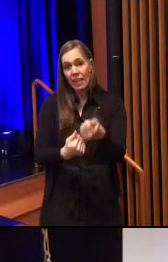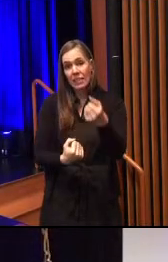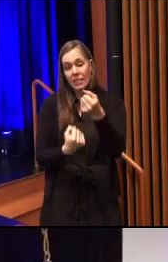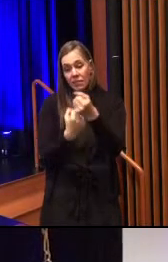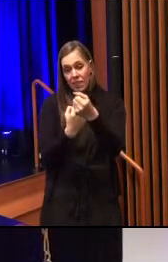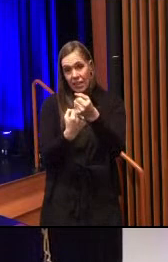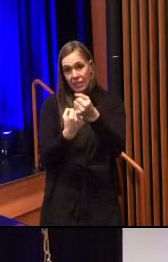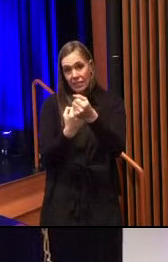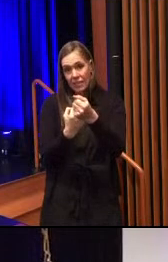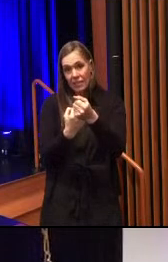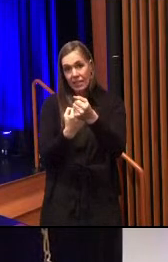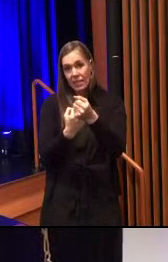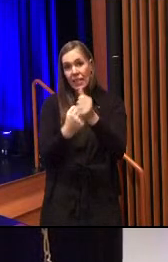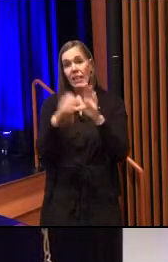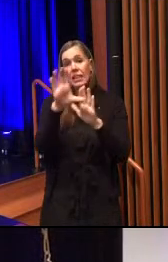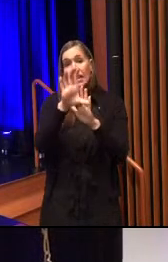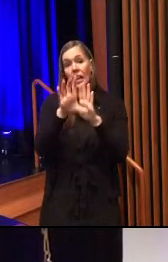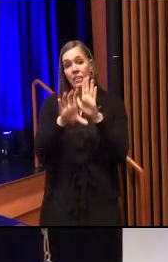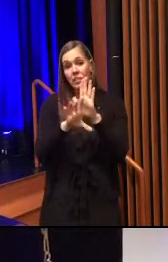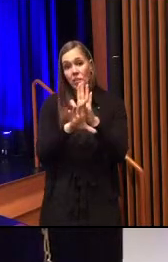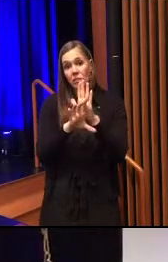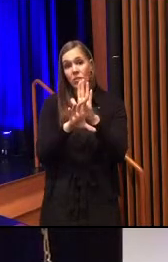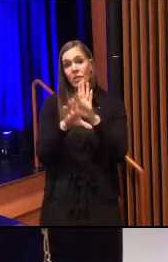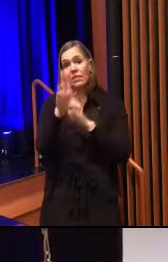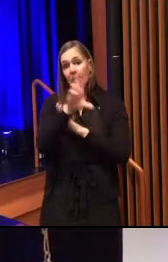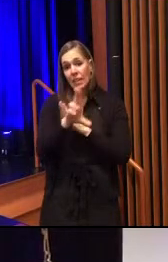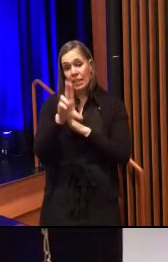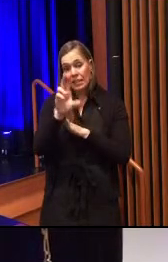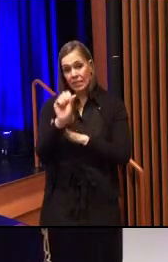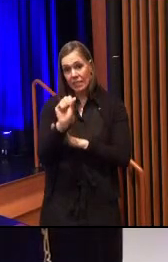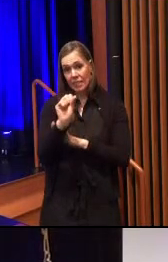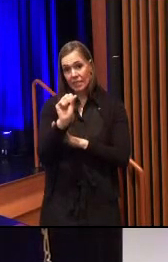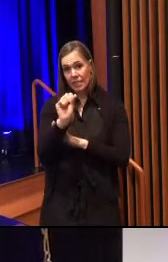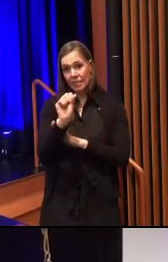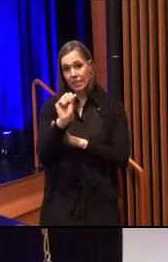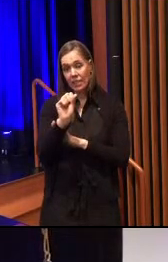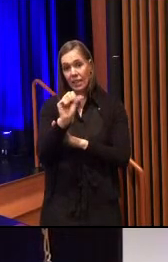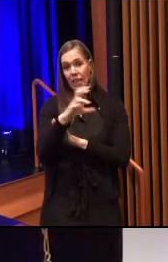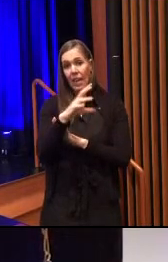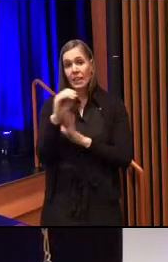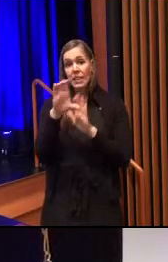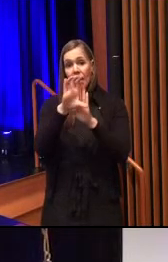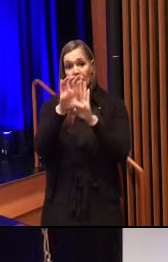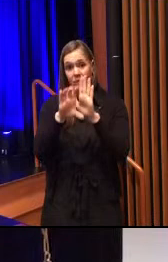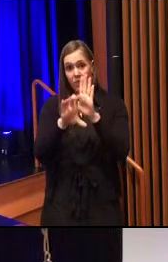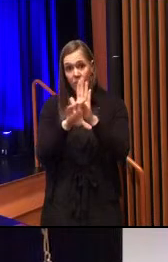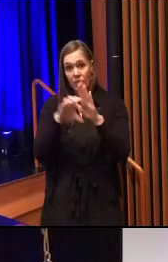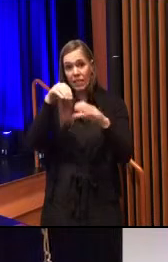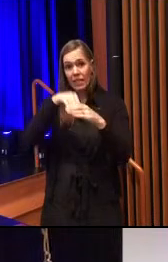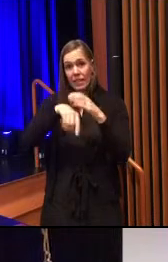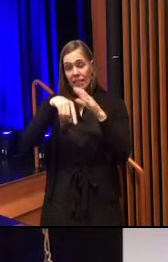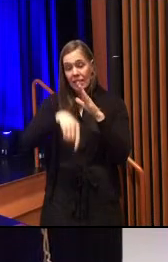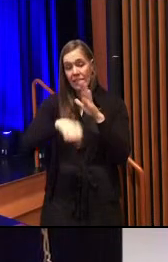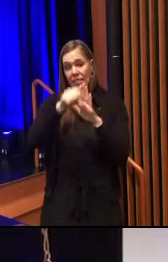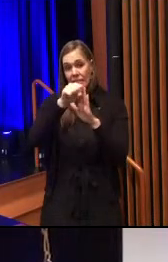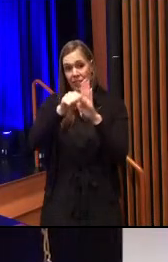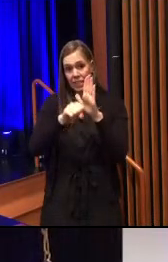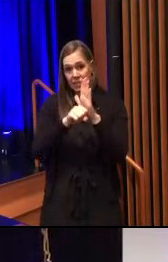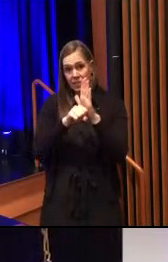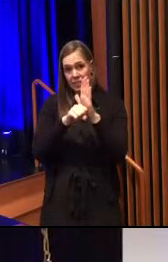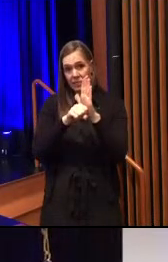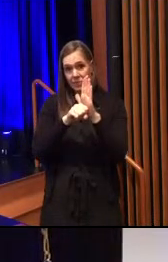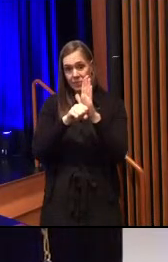Obey and defend. The Constitution of the United States. The Constitution of the United States. And the Constitution of this Commonwealth. And the